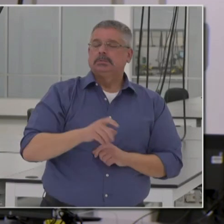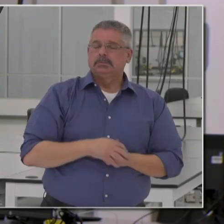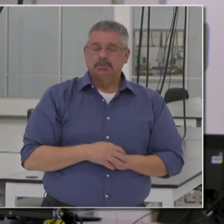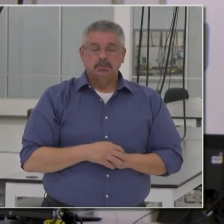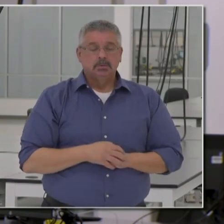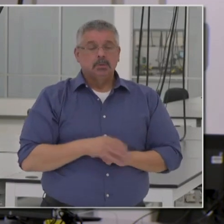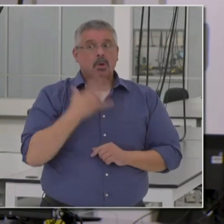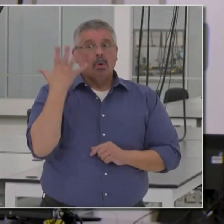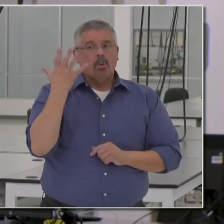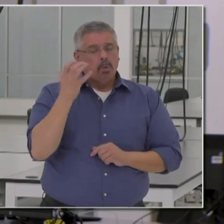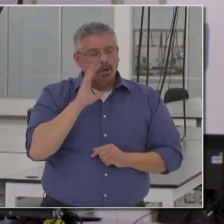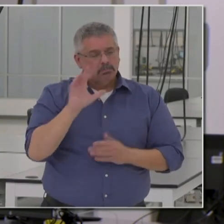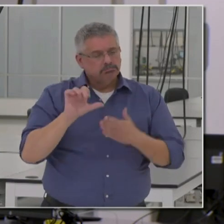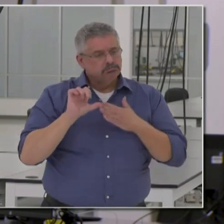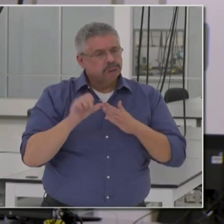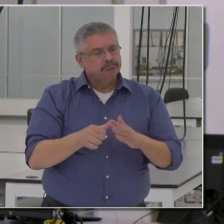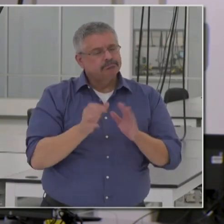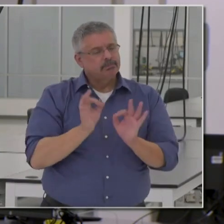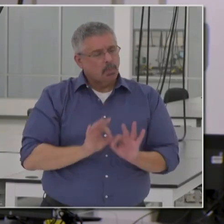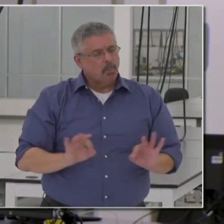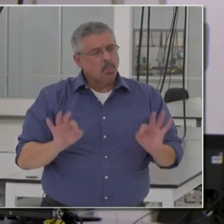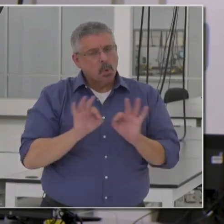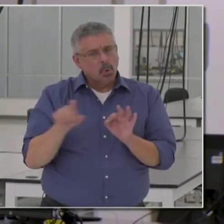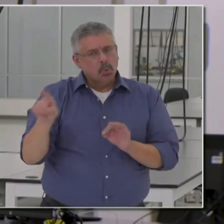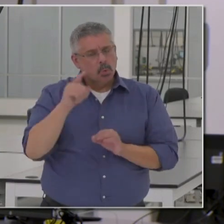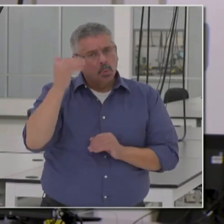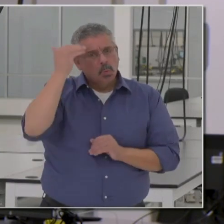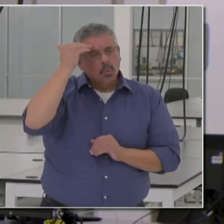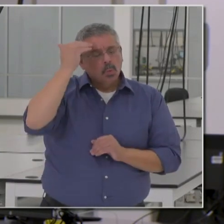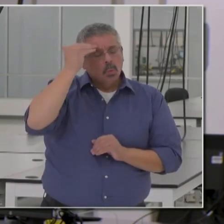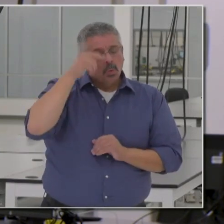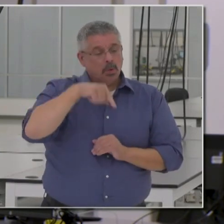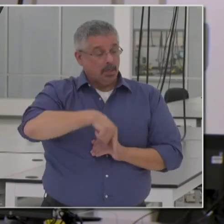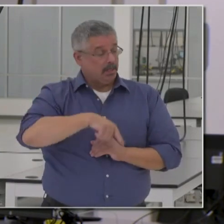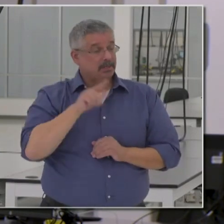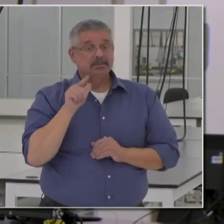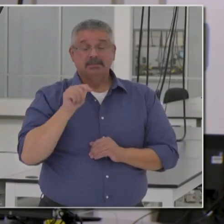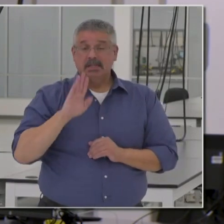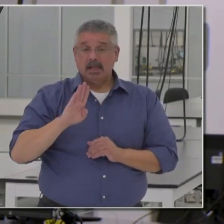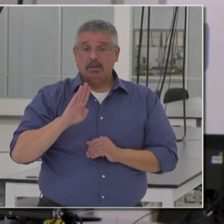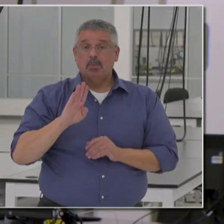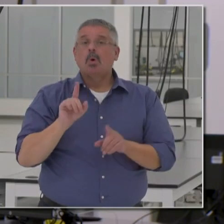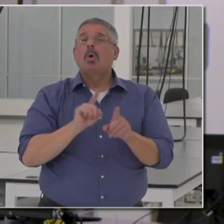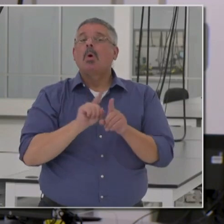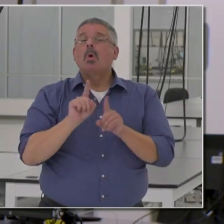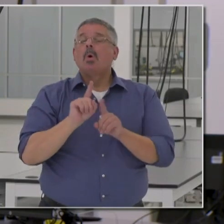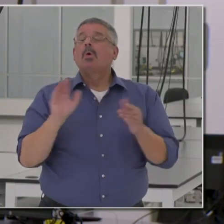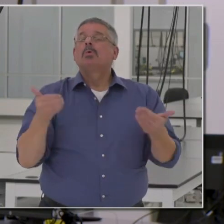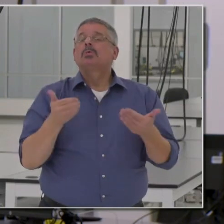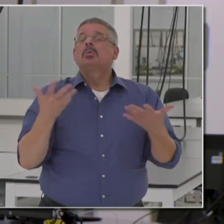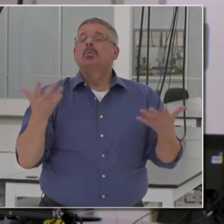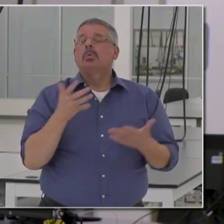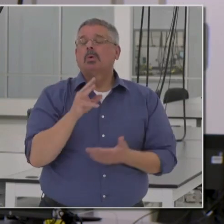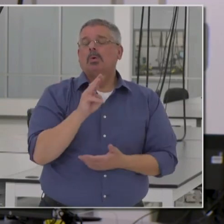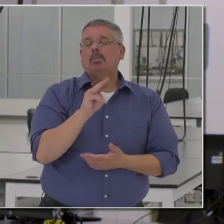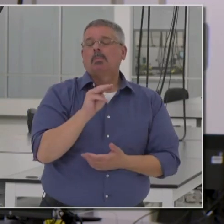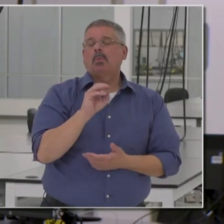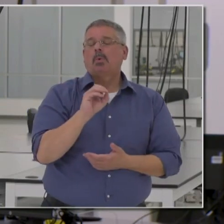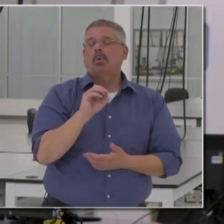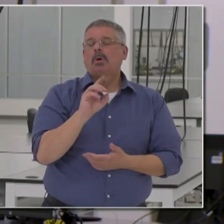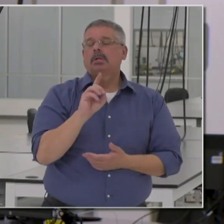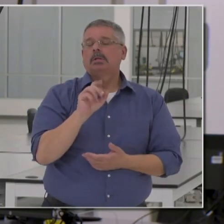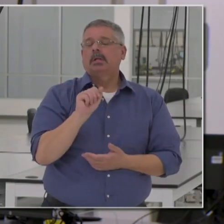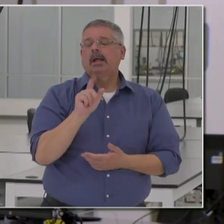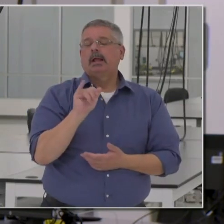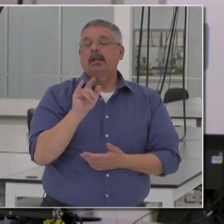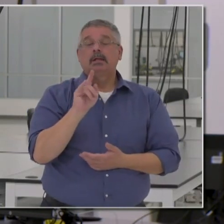thing that I want to emphasize that I think it's very important is that besides this laboratory, we're also introducing modalities for people to